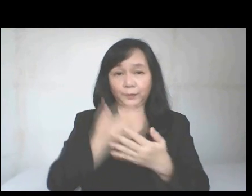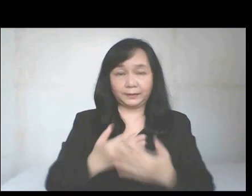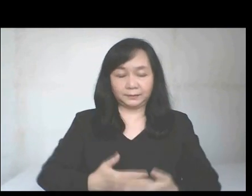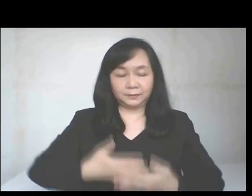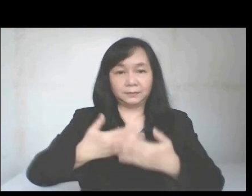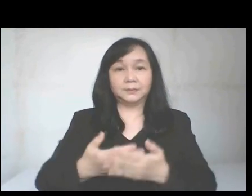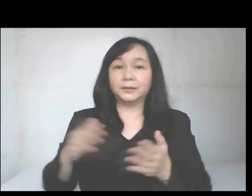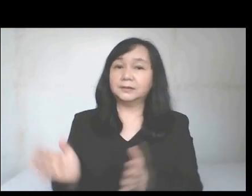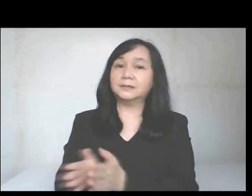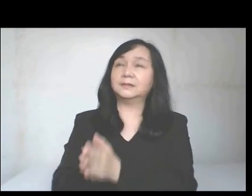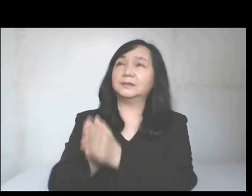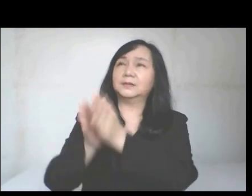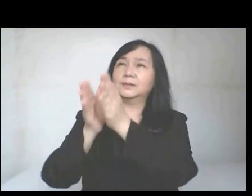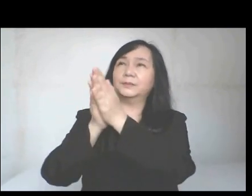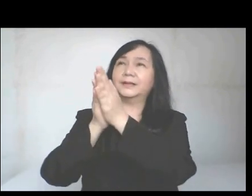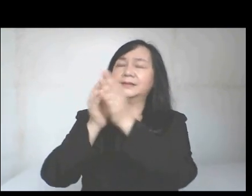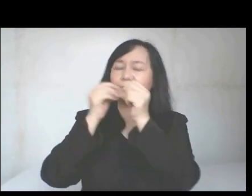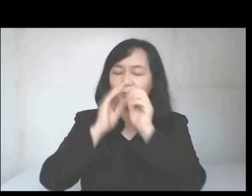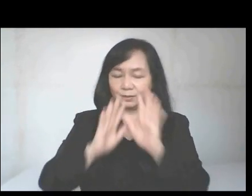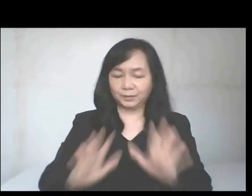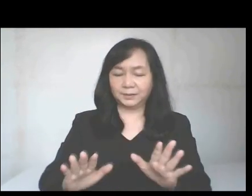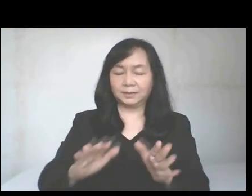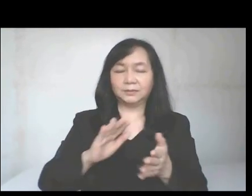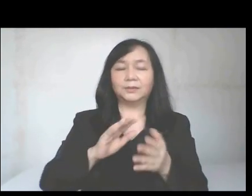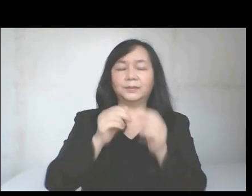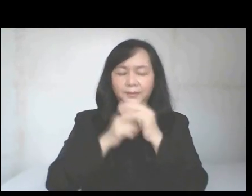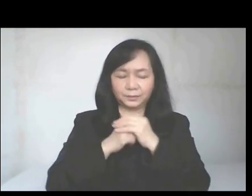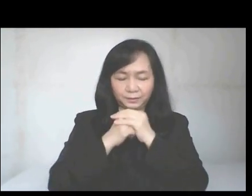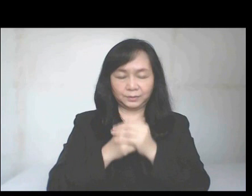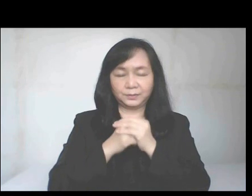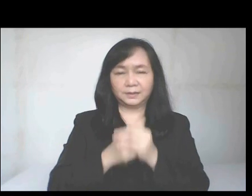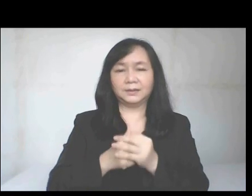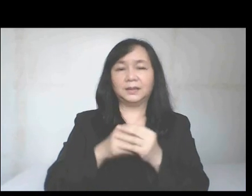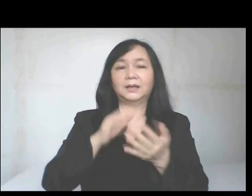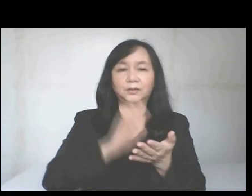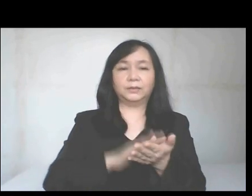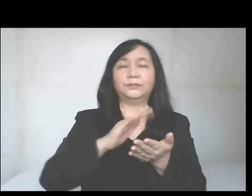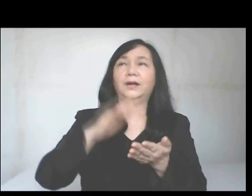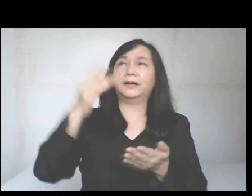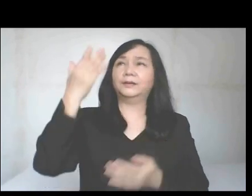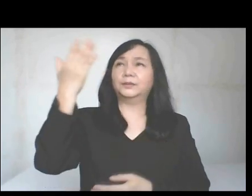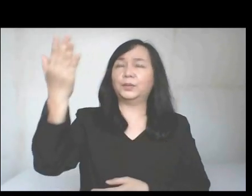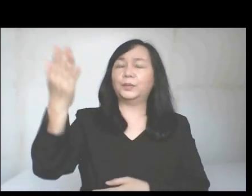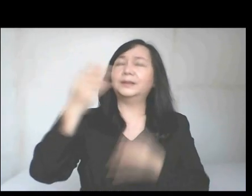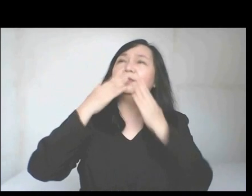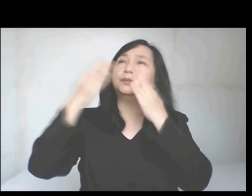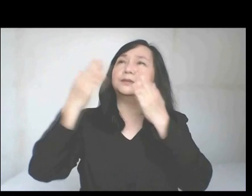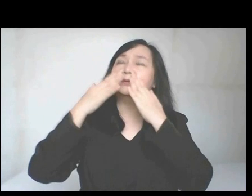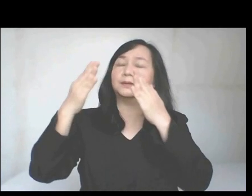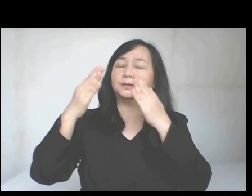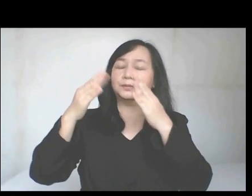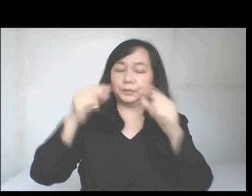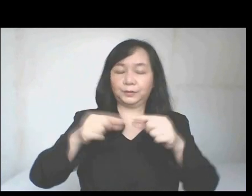people of good will. We praise you, we bless you, we adore you, we glorify you, we give